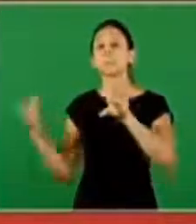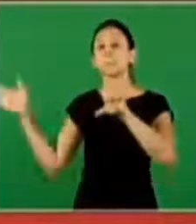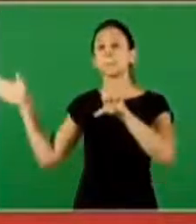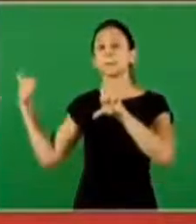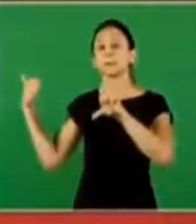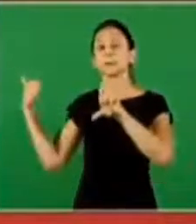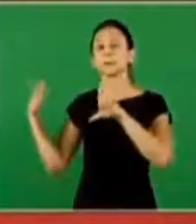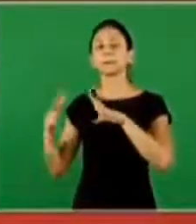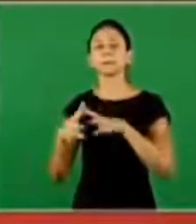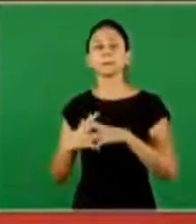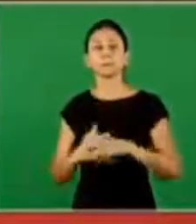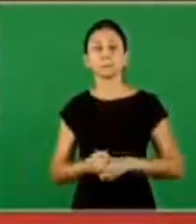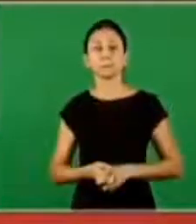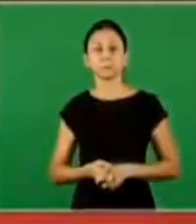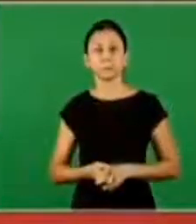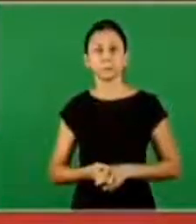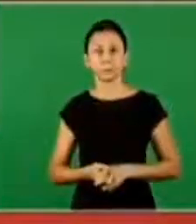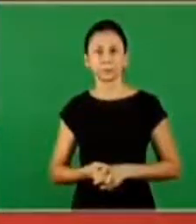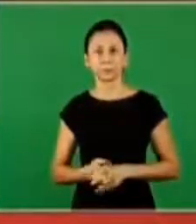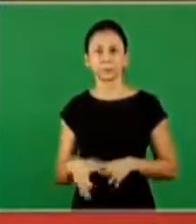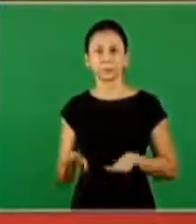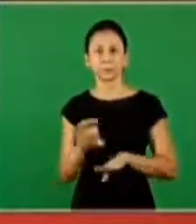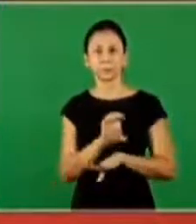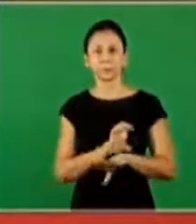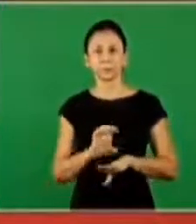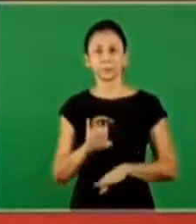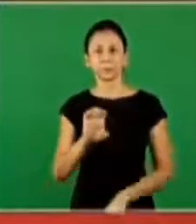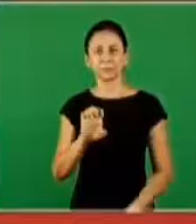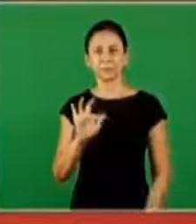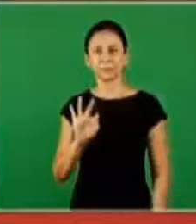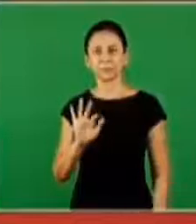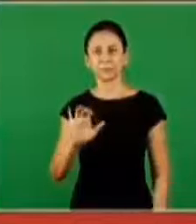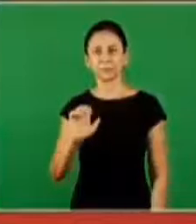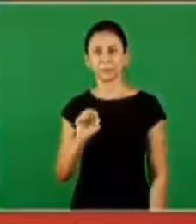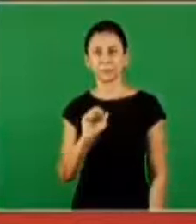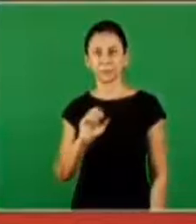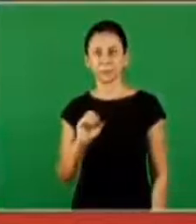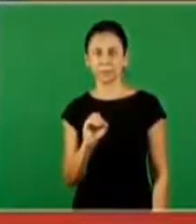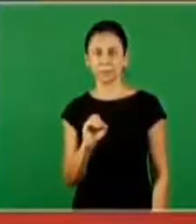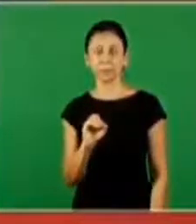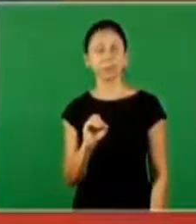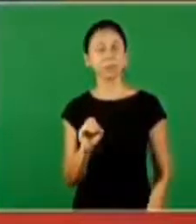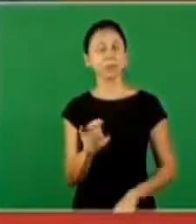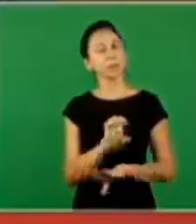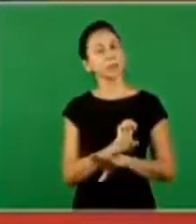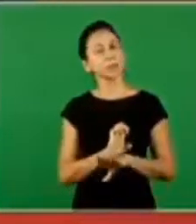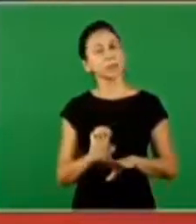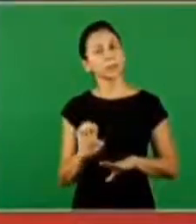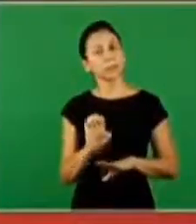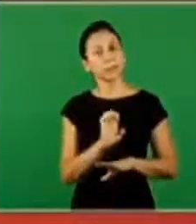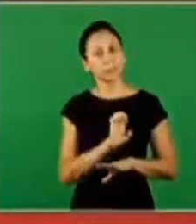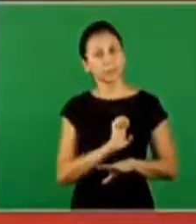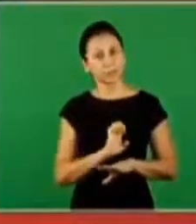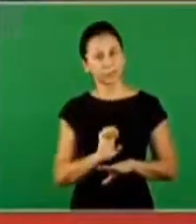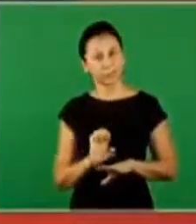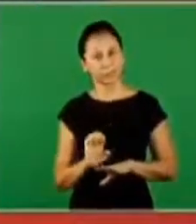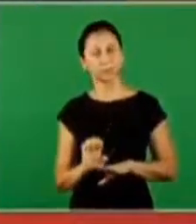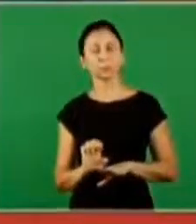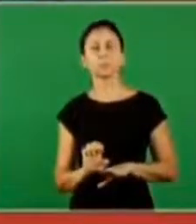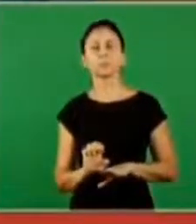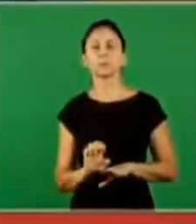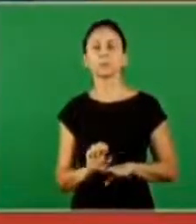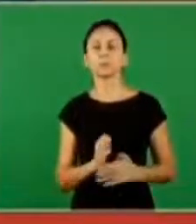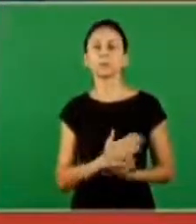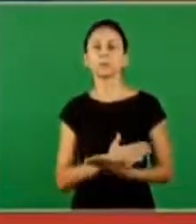We only have 20 minutes. So, it was born here in Ephesus, the church of Ephesus. So, the doctrine of the